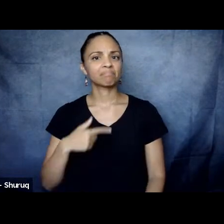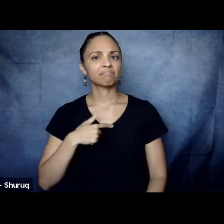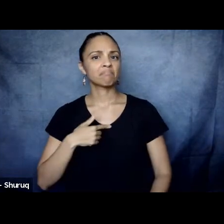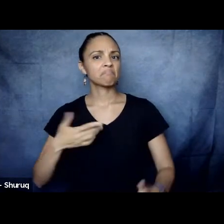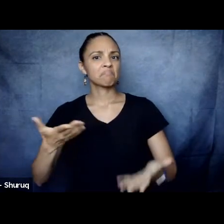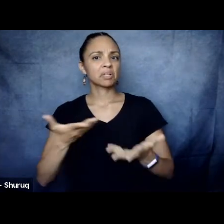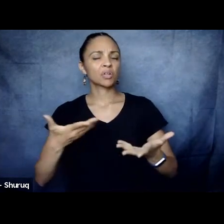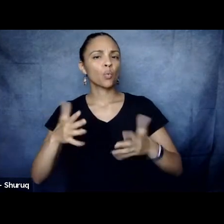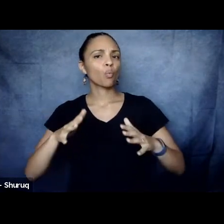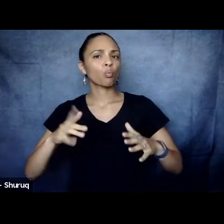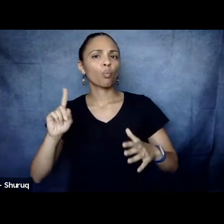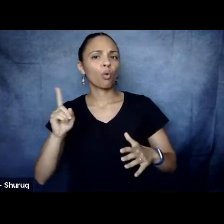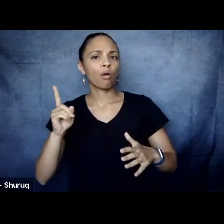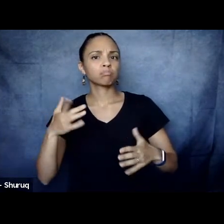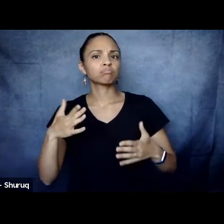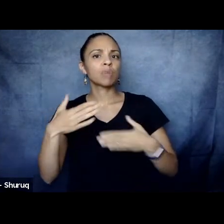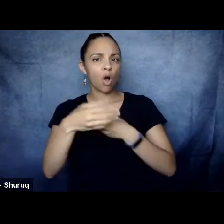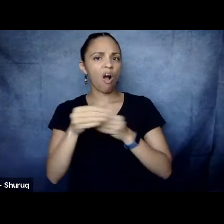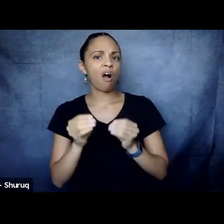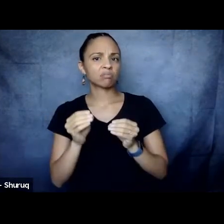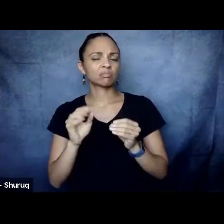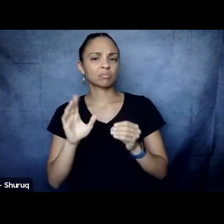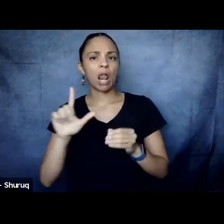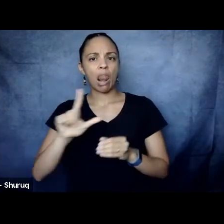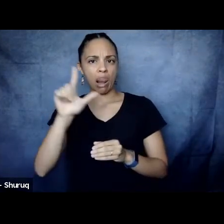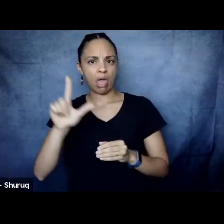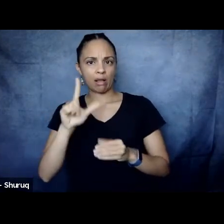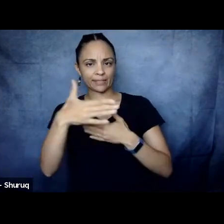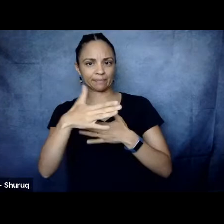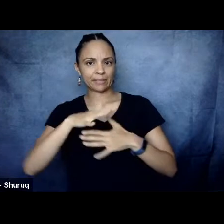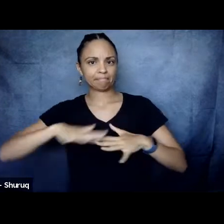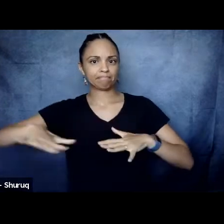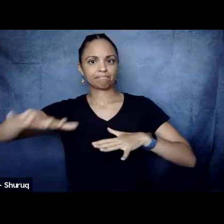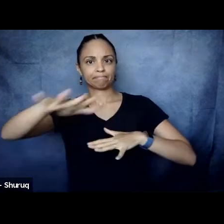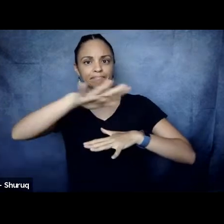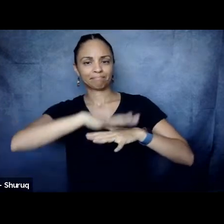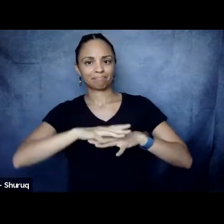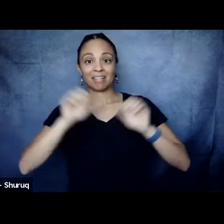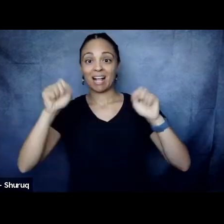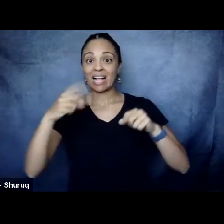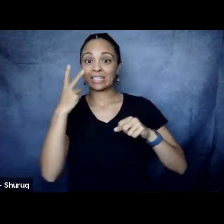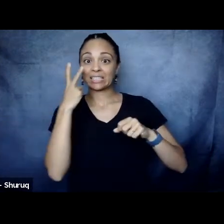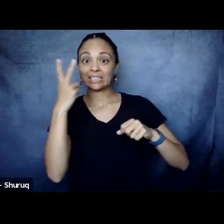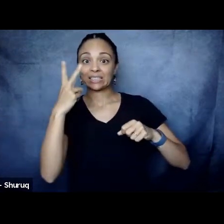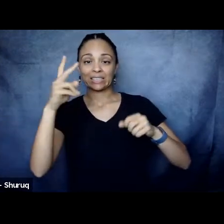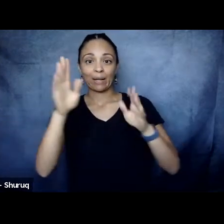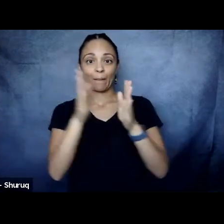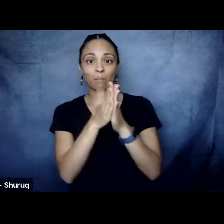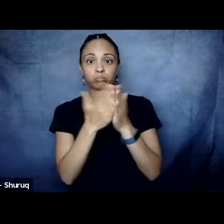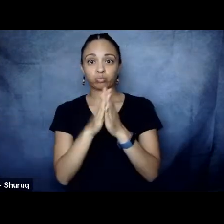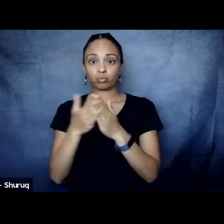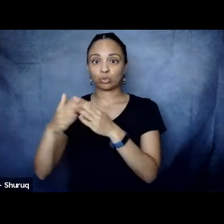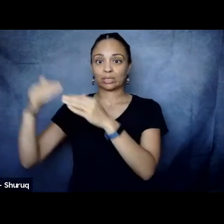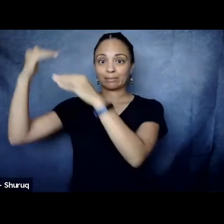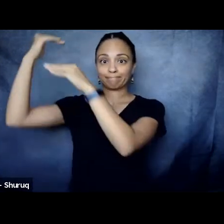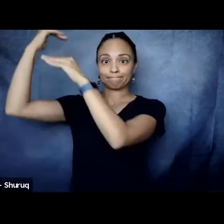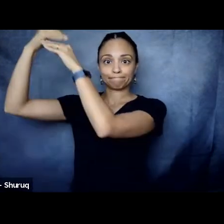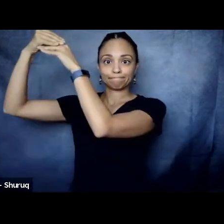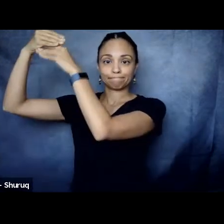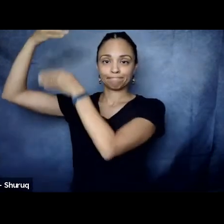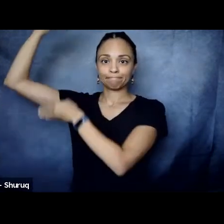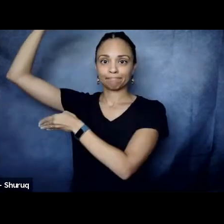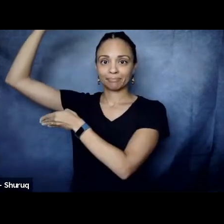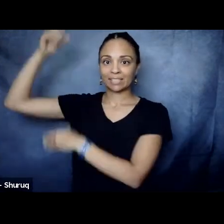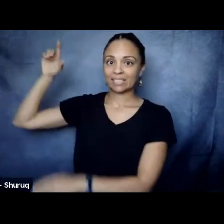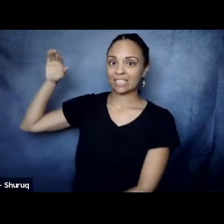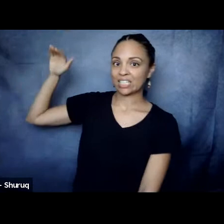bureau, our office, our library. There are loads of books around me. There's, my beloved really loves wood. So